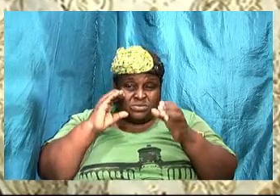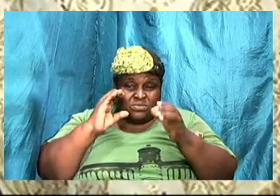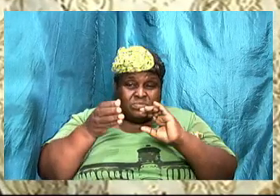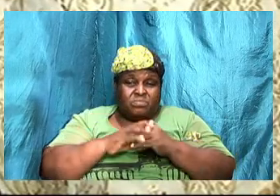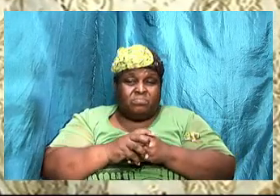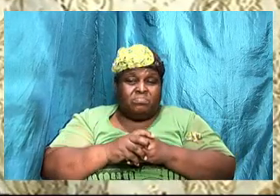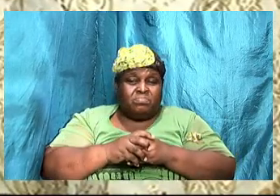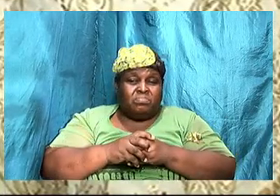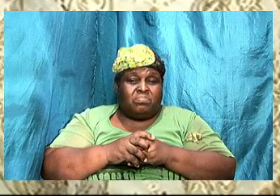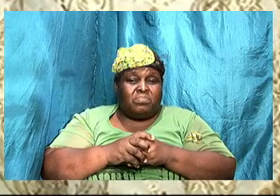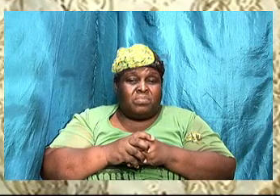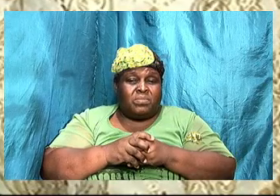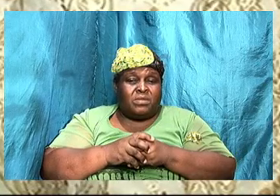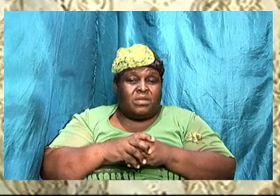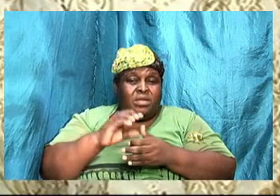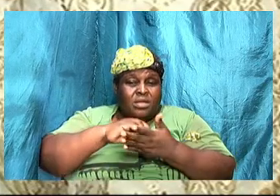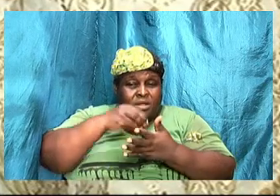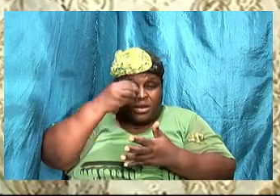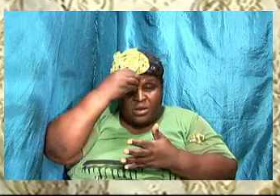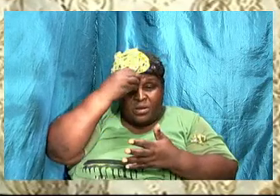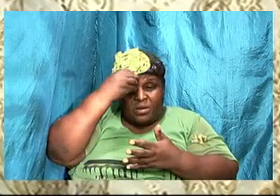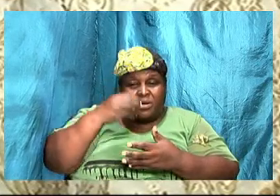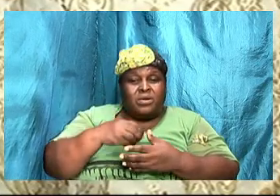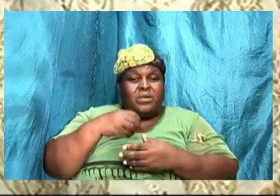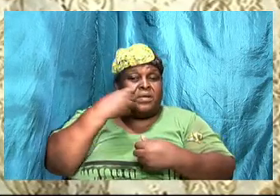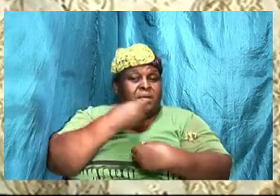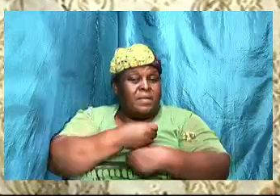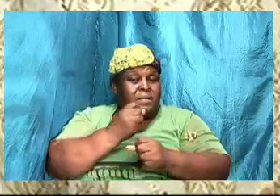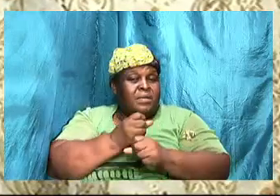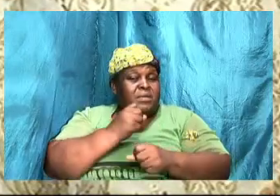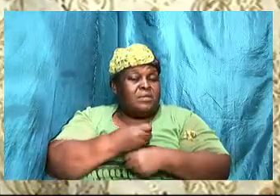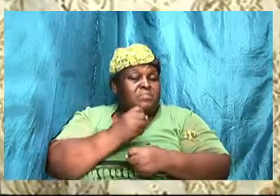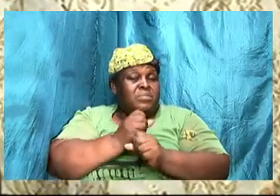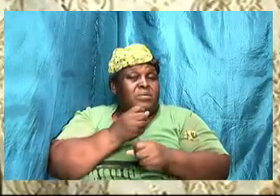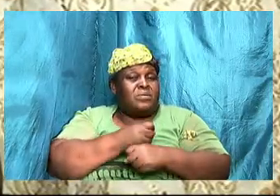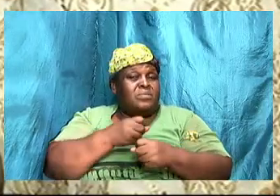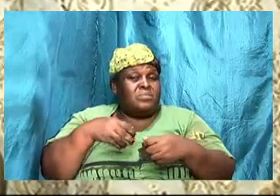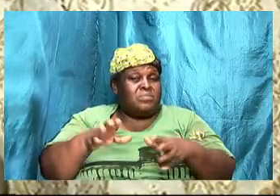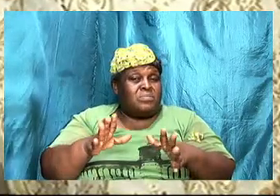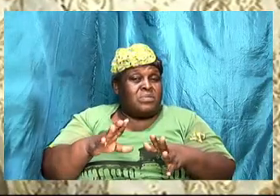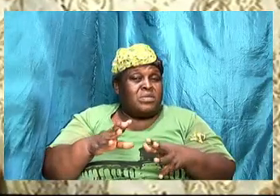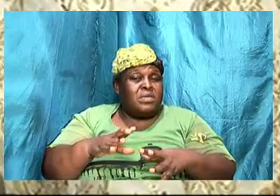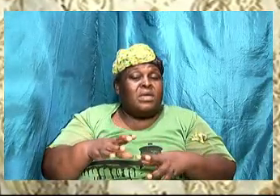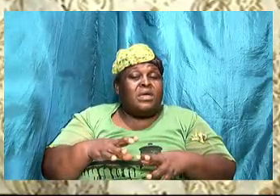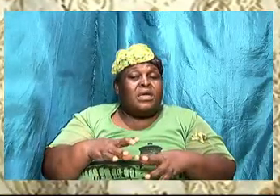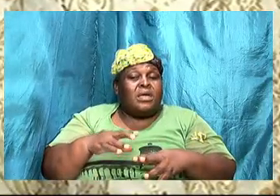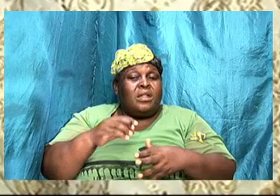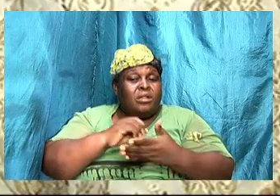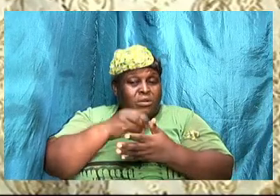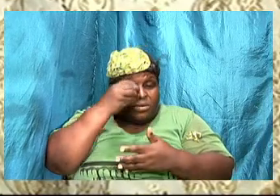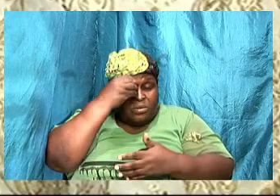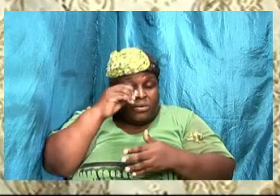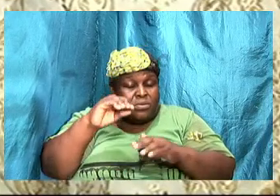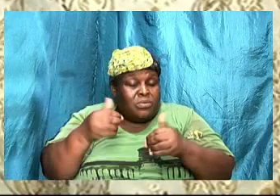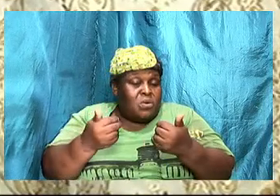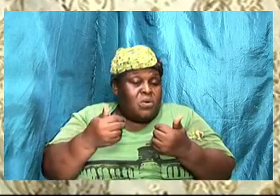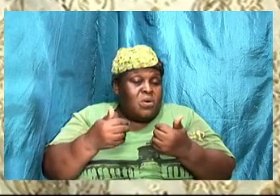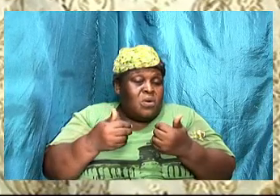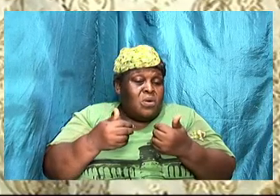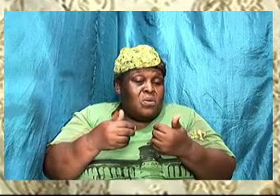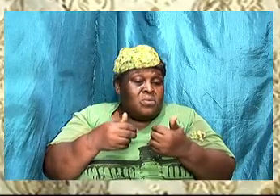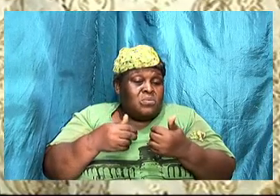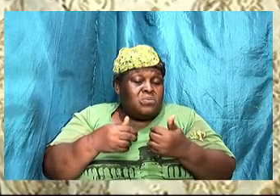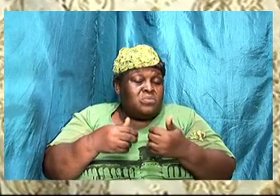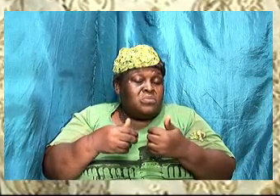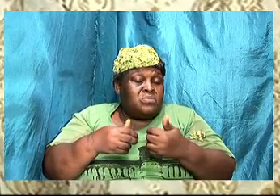We said that we are going learn to make our case. We are going to learn how to state our ideas. We must learn how